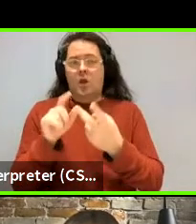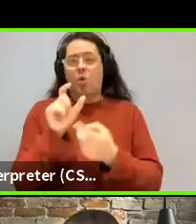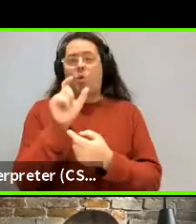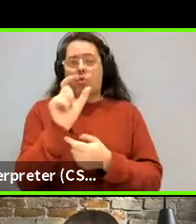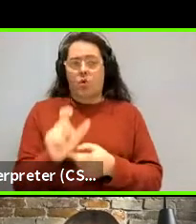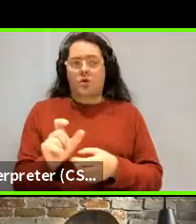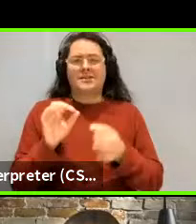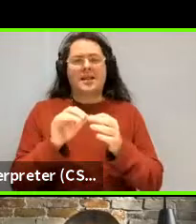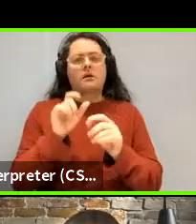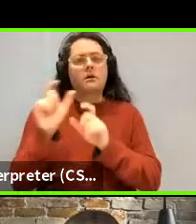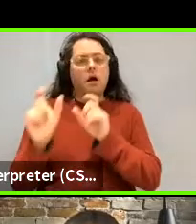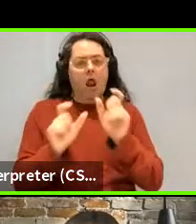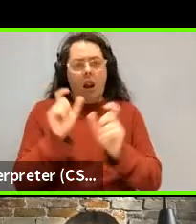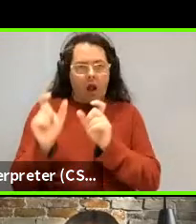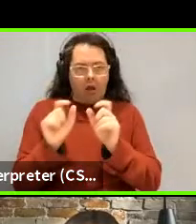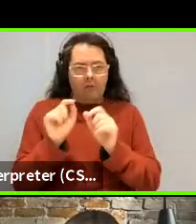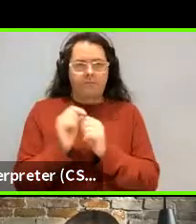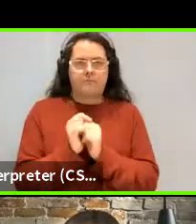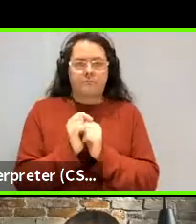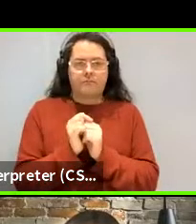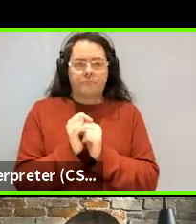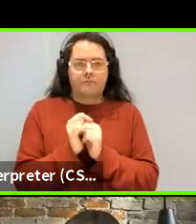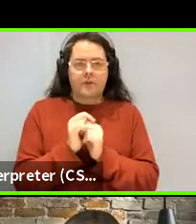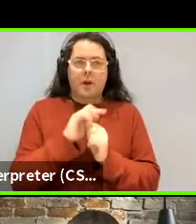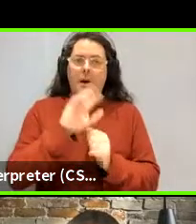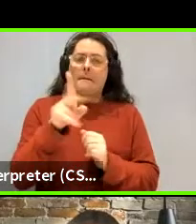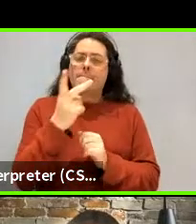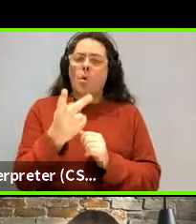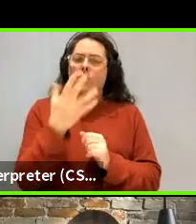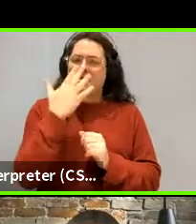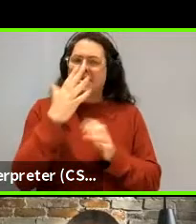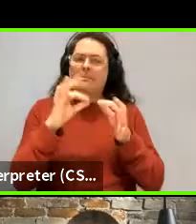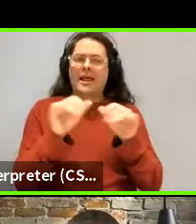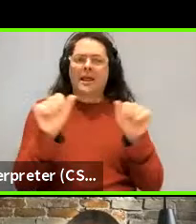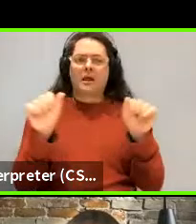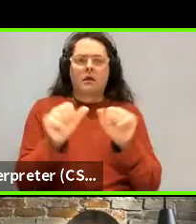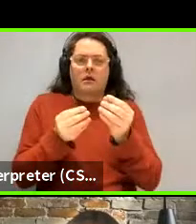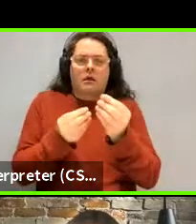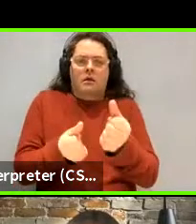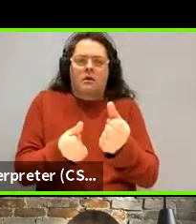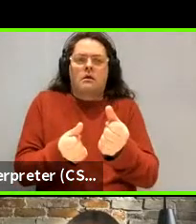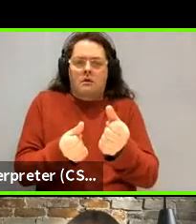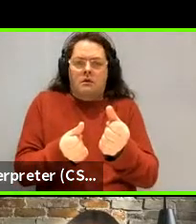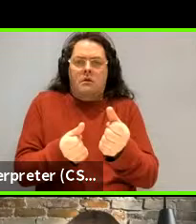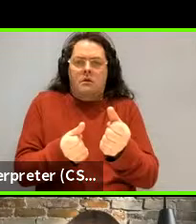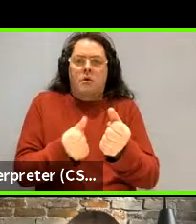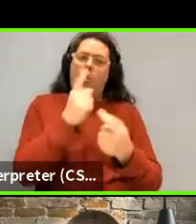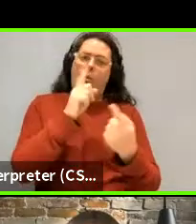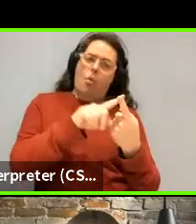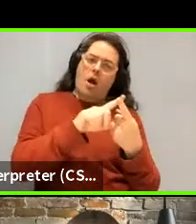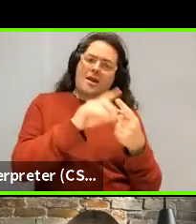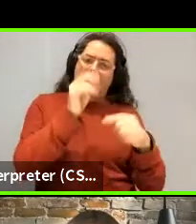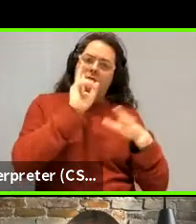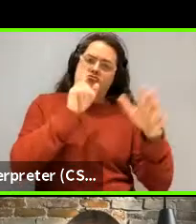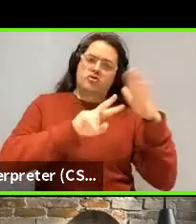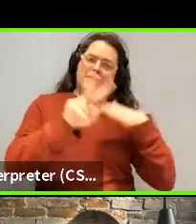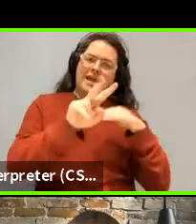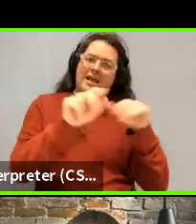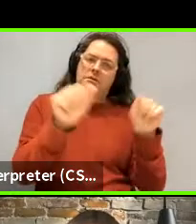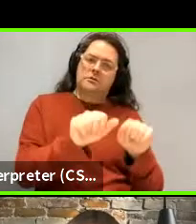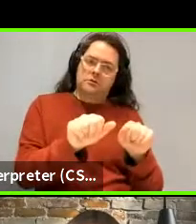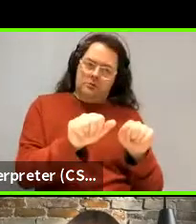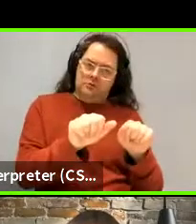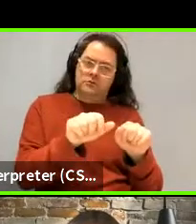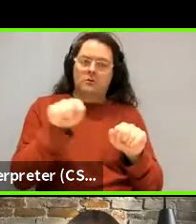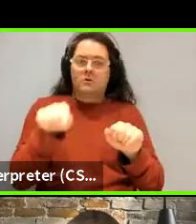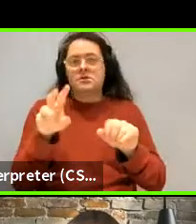and, and the explanation was sort of both in terms of efficiency. Once, uh, in terms of predictability, the other one, you said words